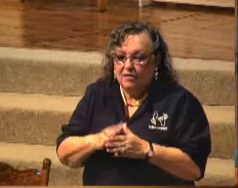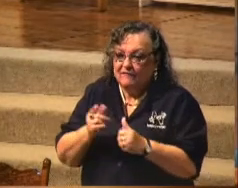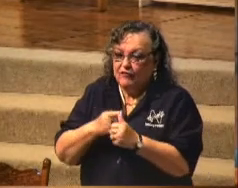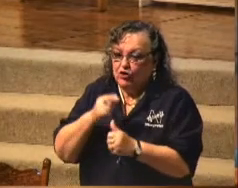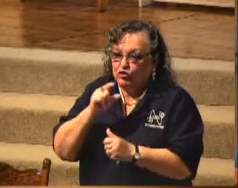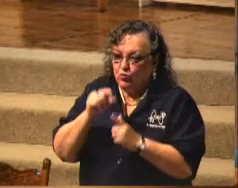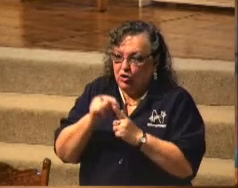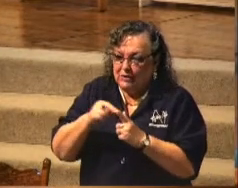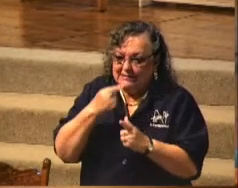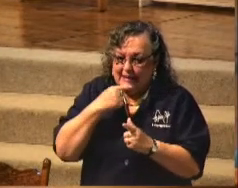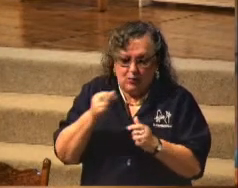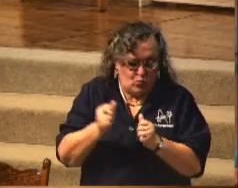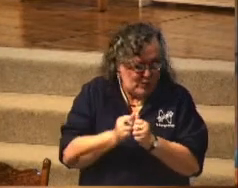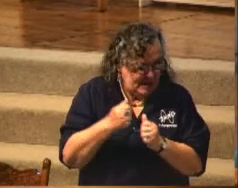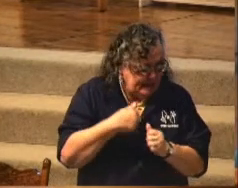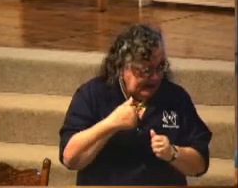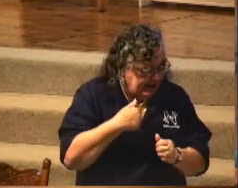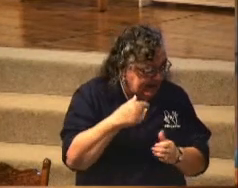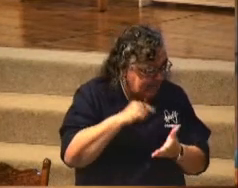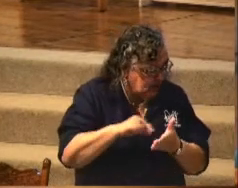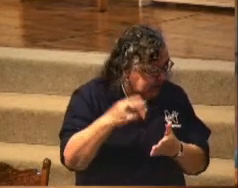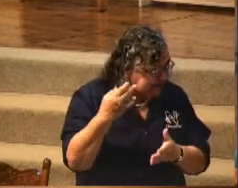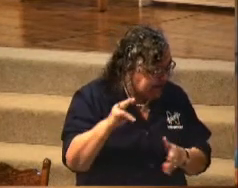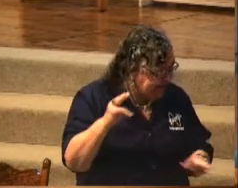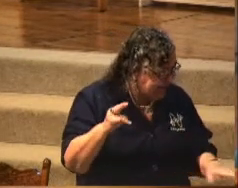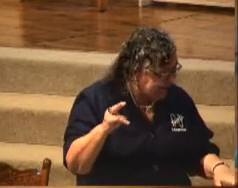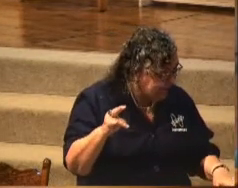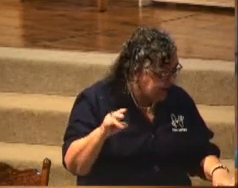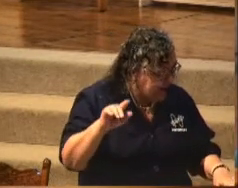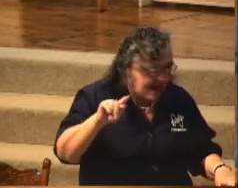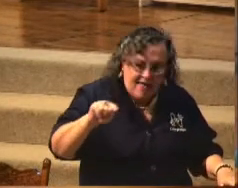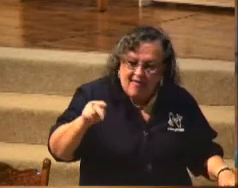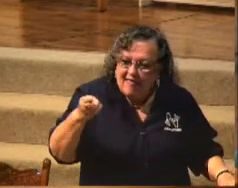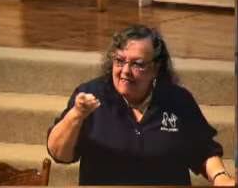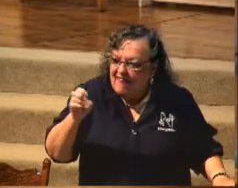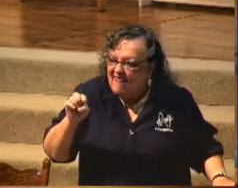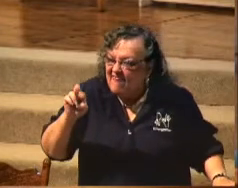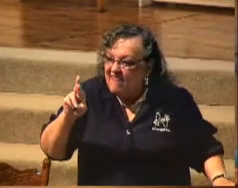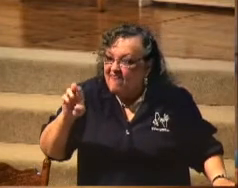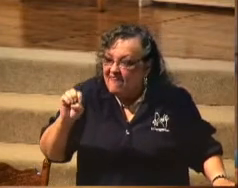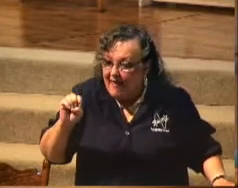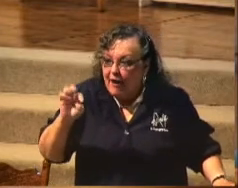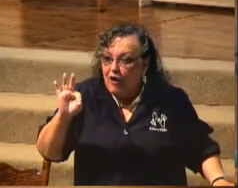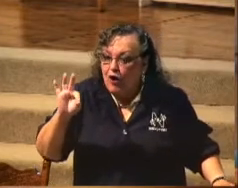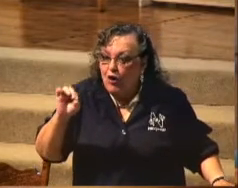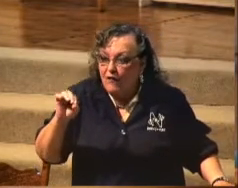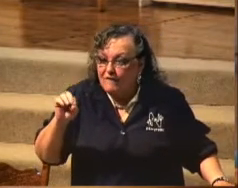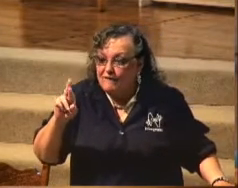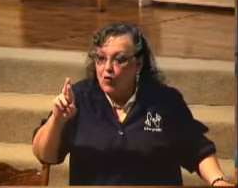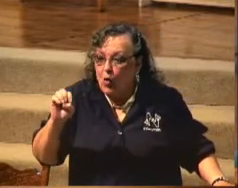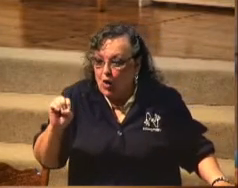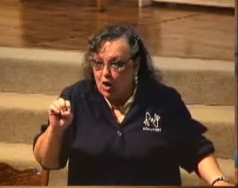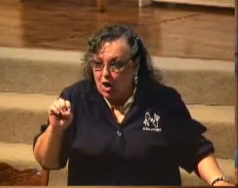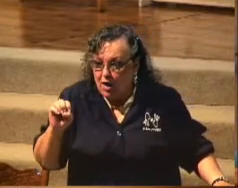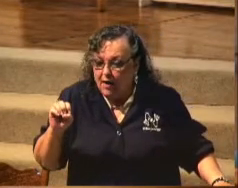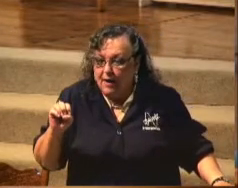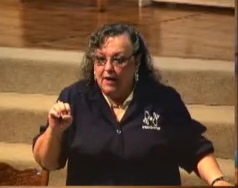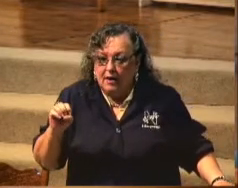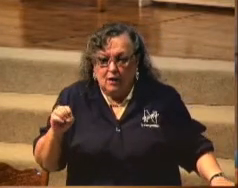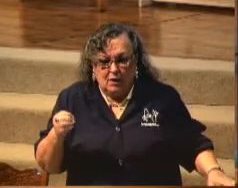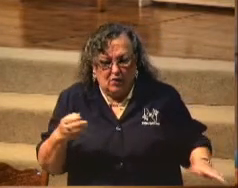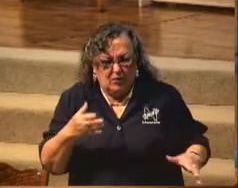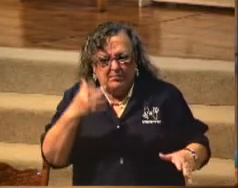say it with me, please, in verse 17 together. Therefore. Anytime you look at the word therefore, wherefore, because,